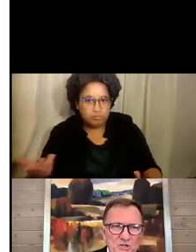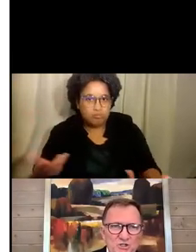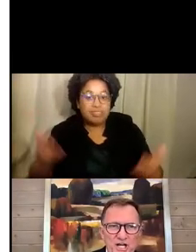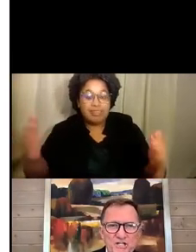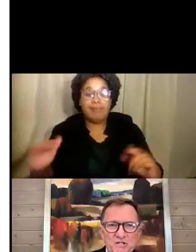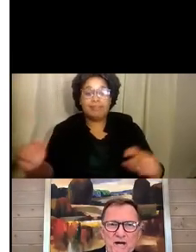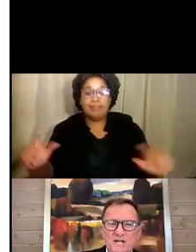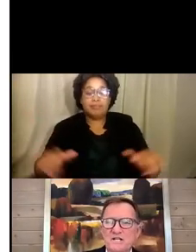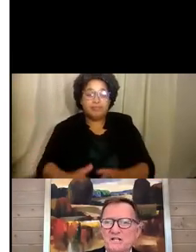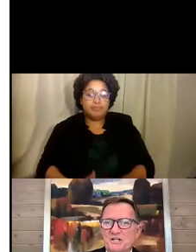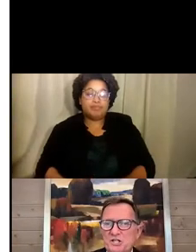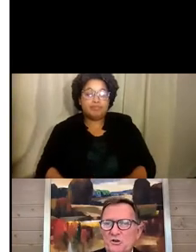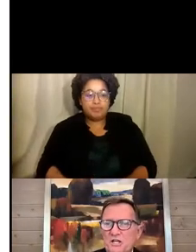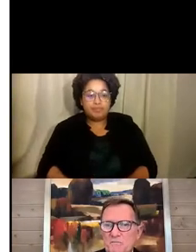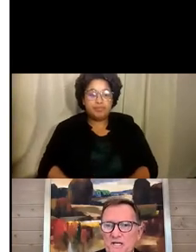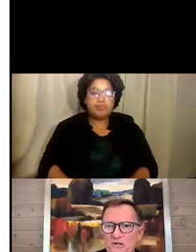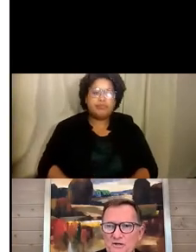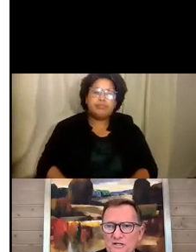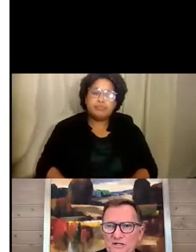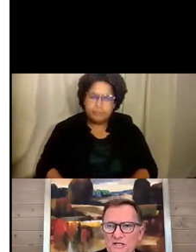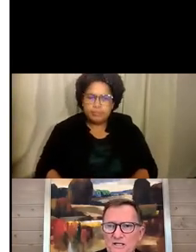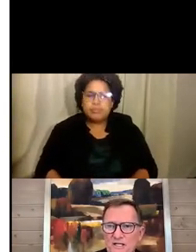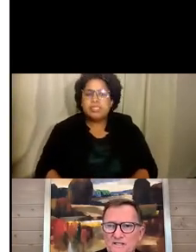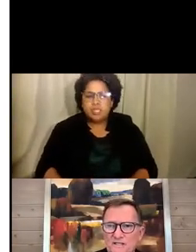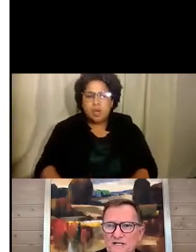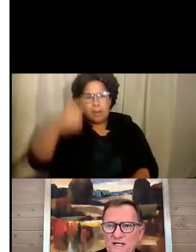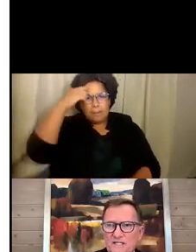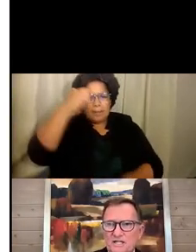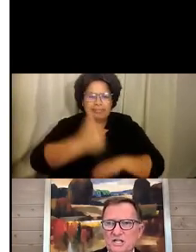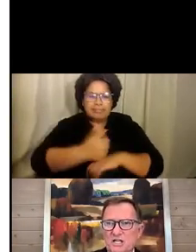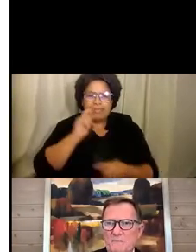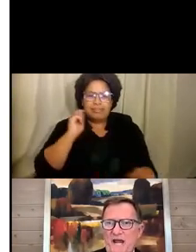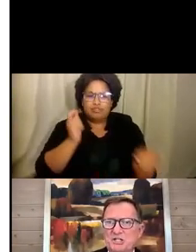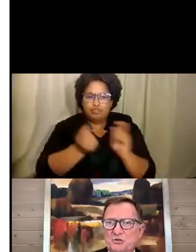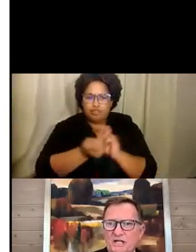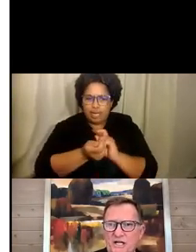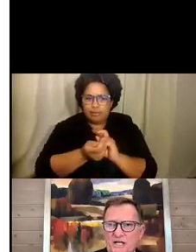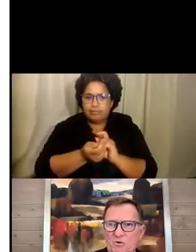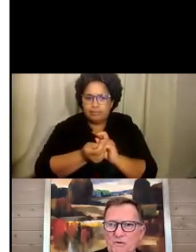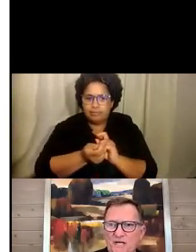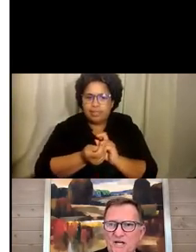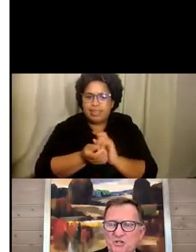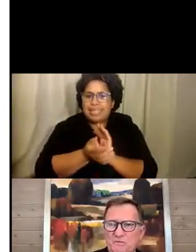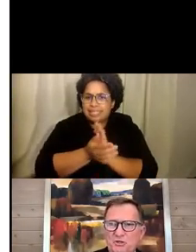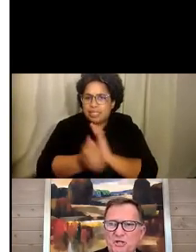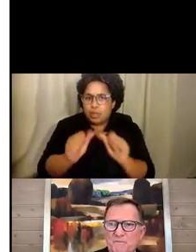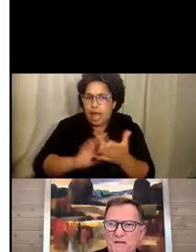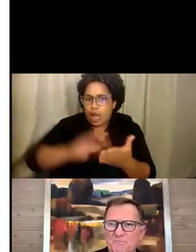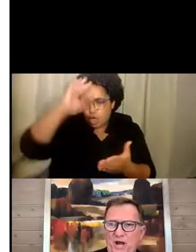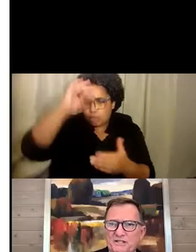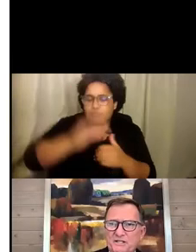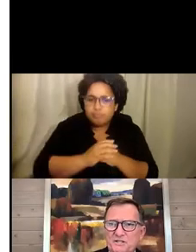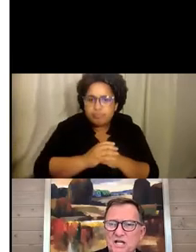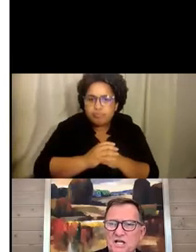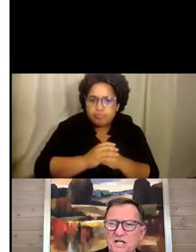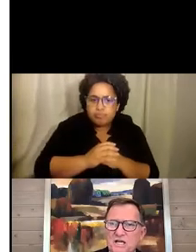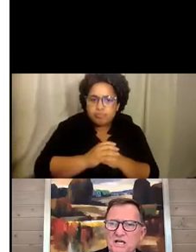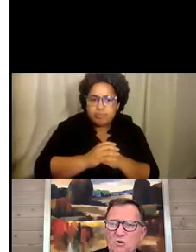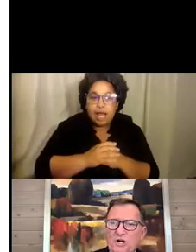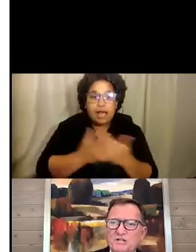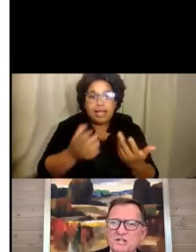So change is a mindset and a skill that can be learned. It doesn't come naturally to anyone, but as you build up and practice,